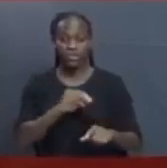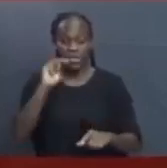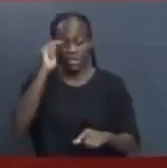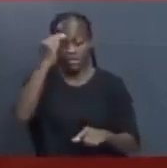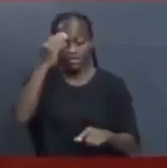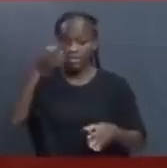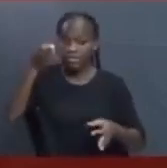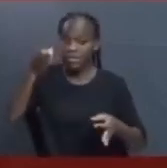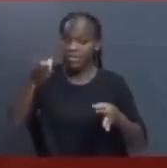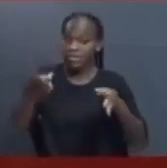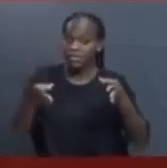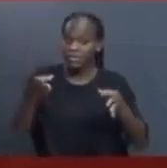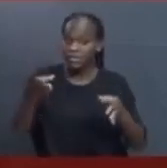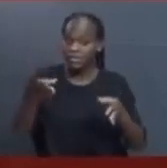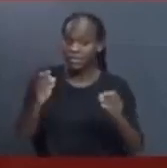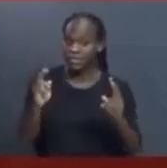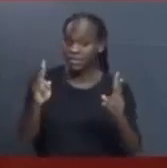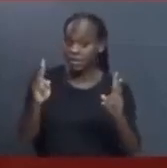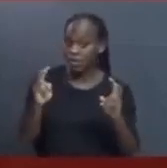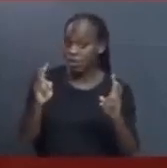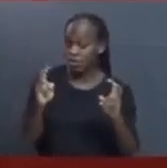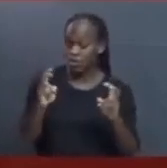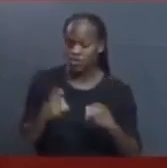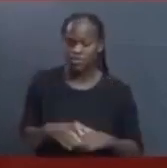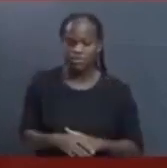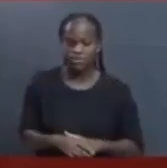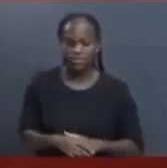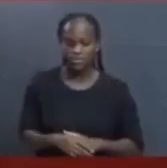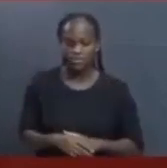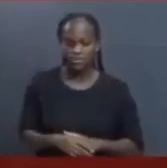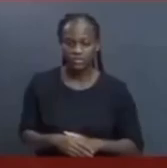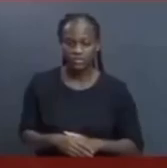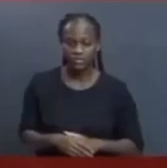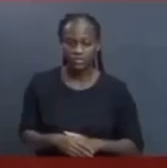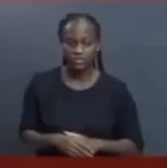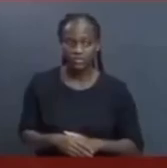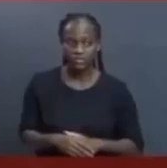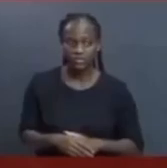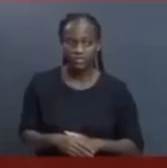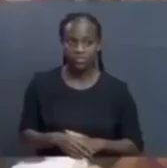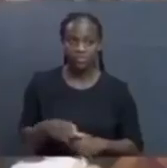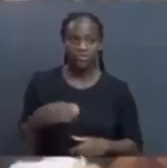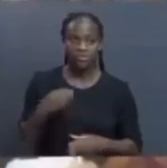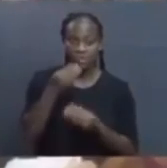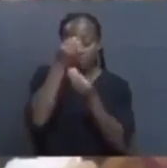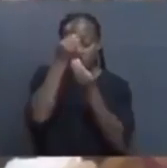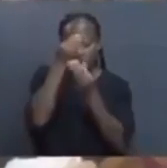in the spirit of upholding the rule of law